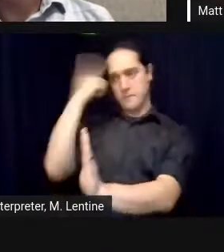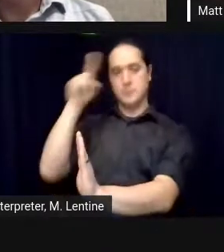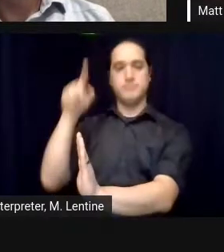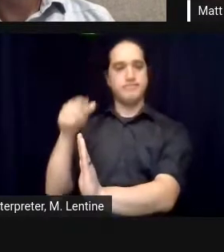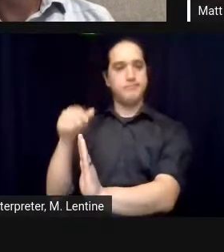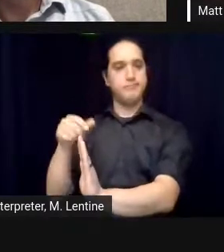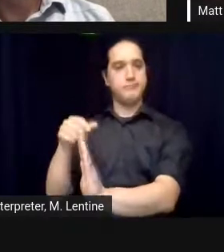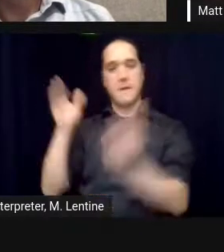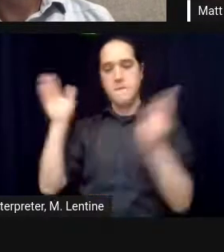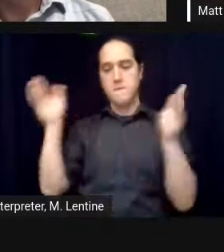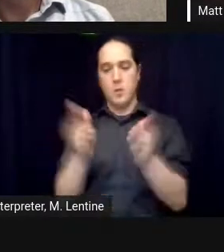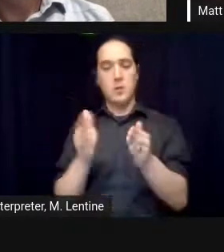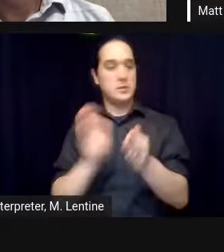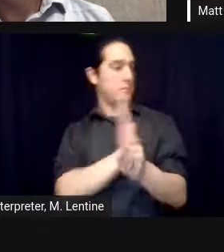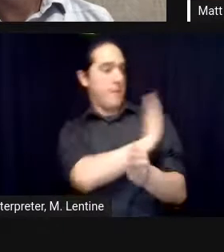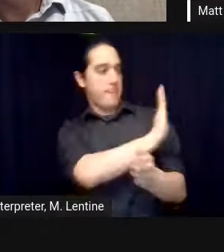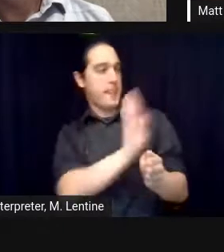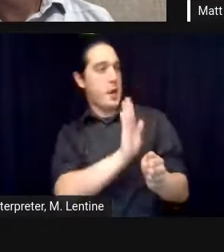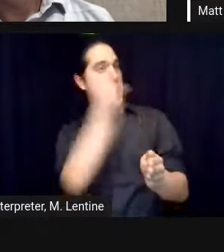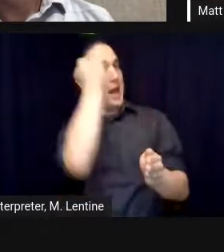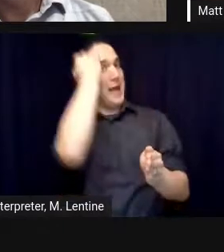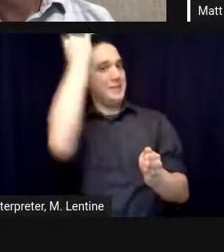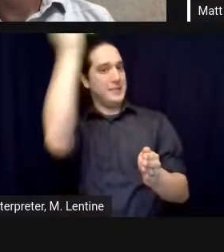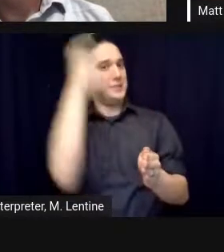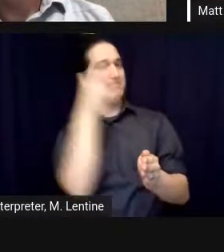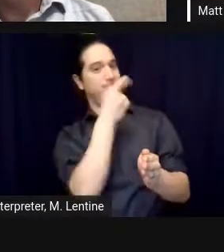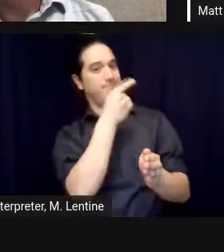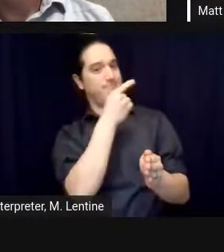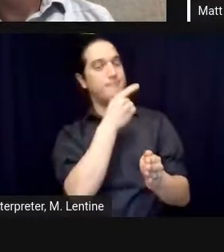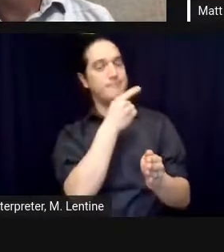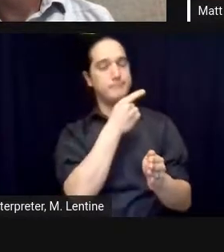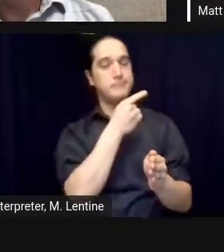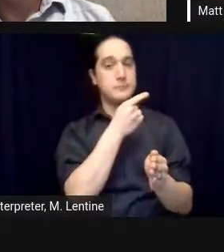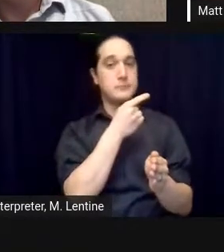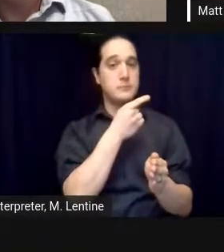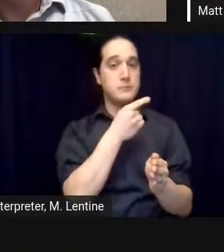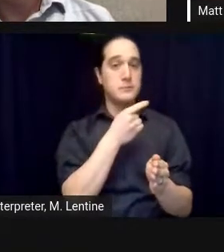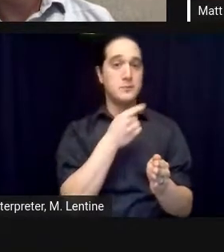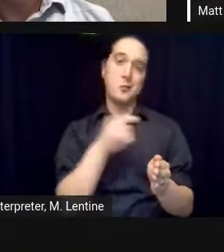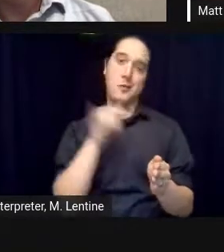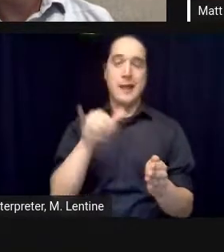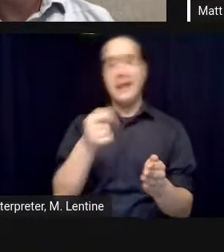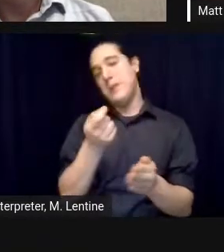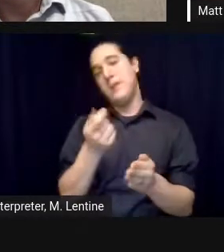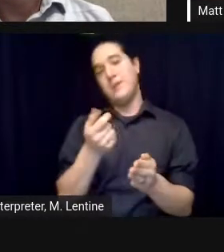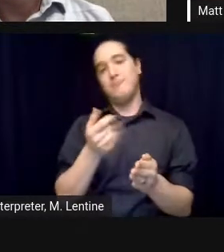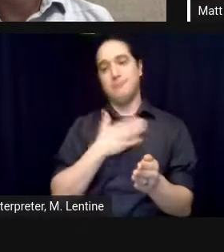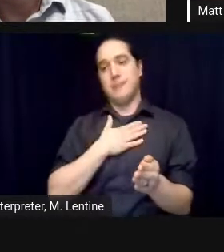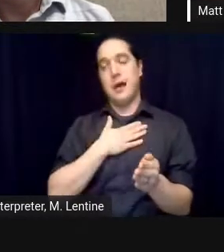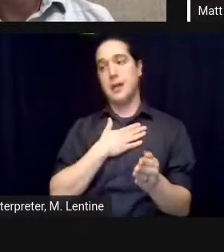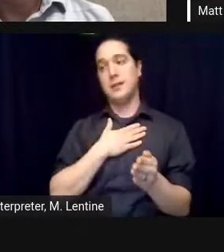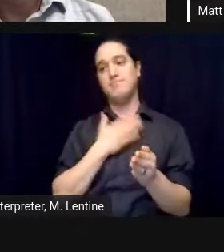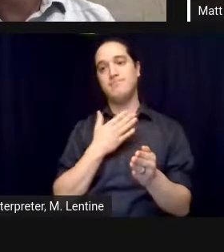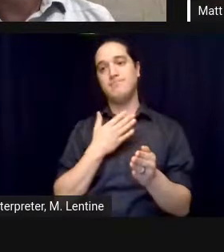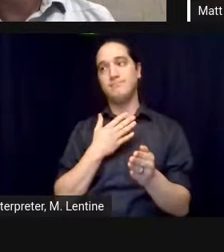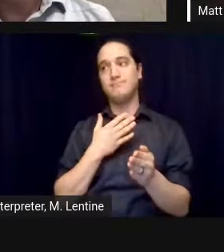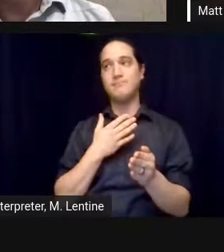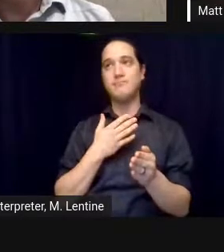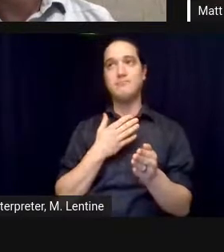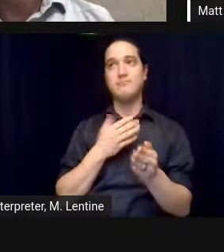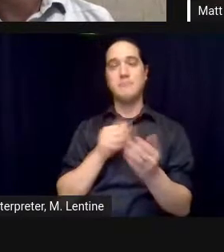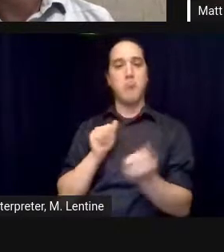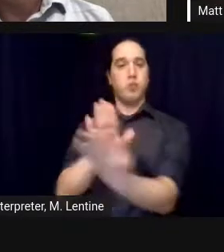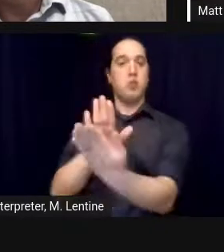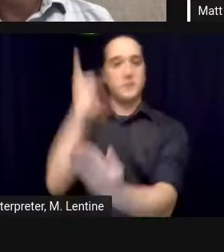to continue that exploration and that's part of what interests me about filmmaking should i say something about the three